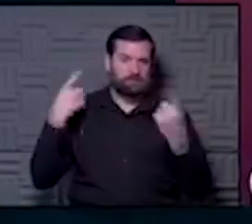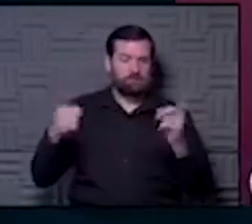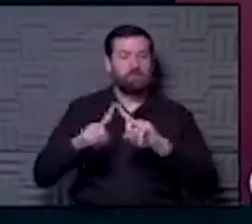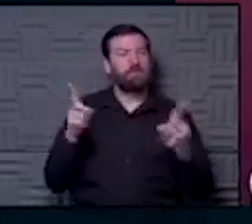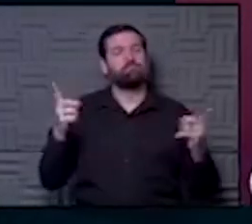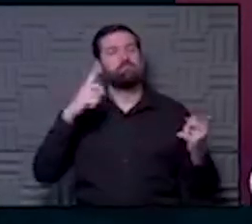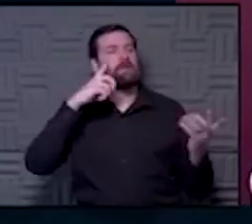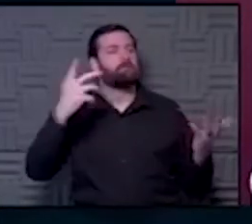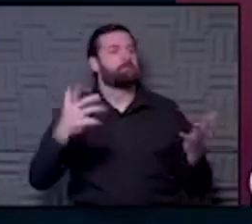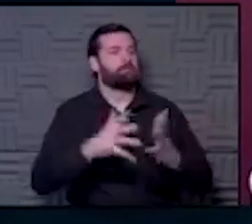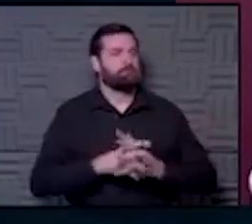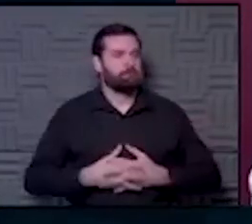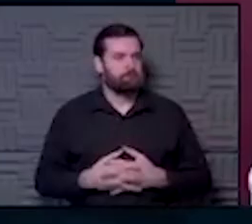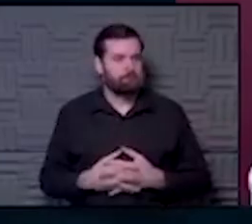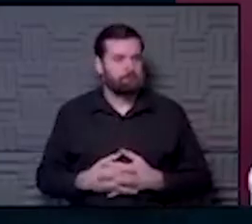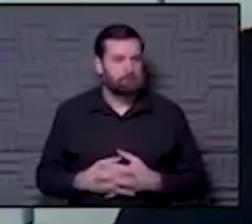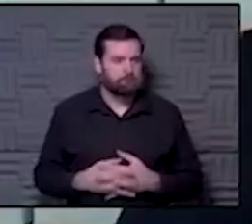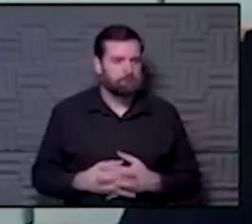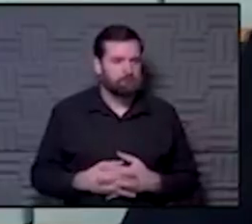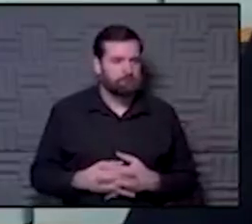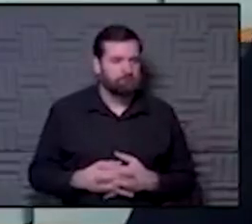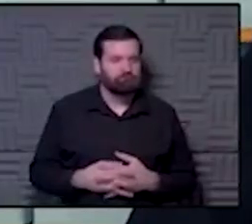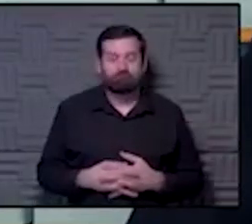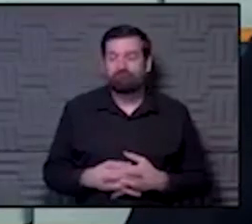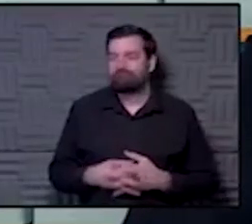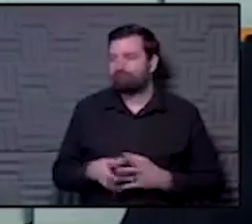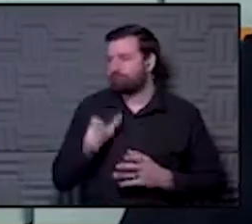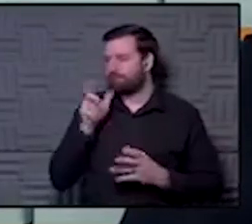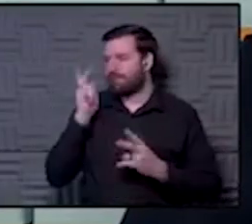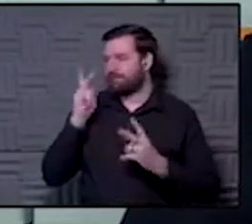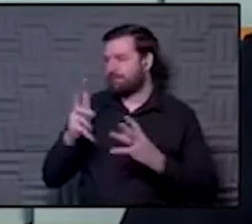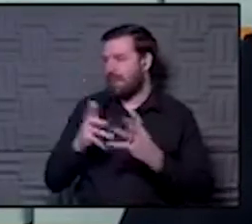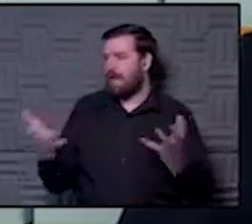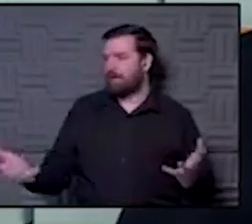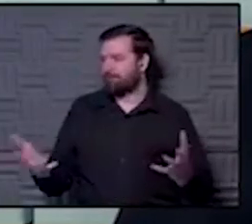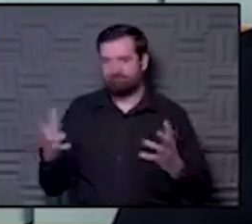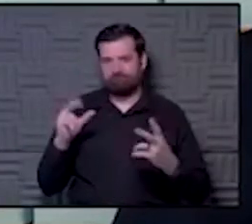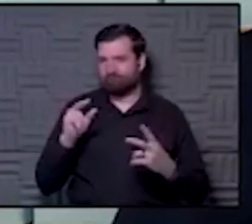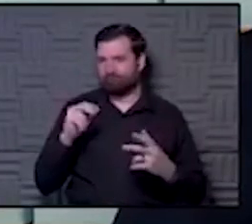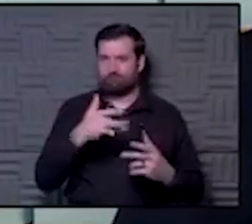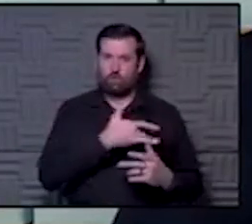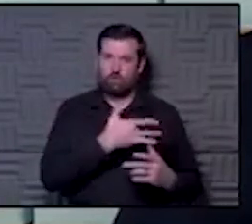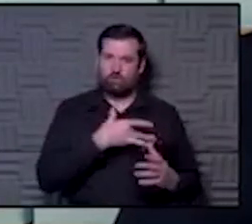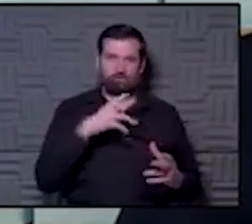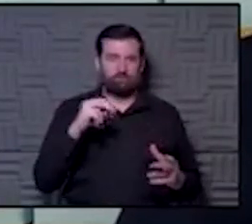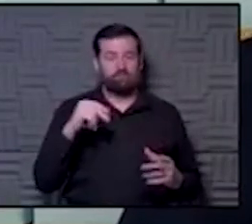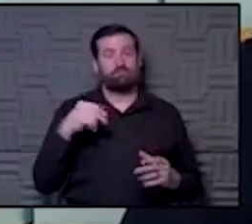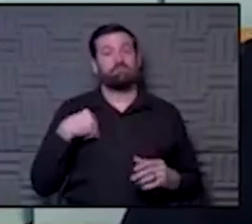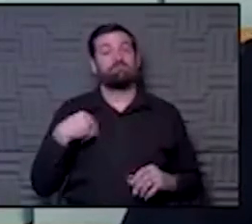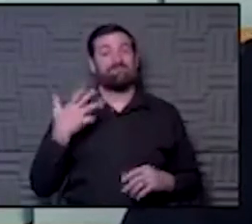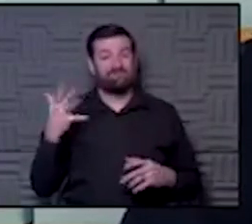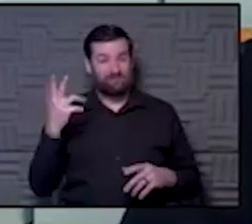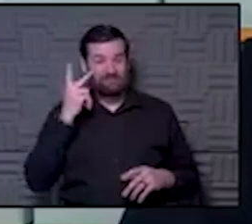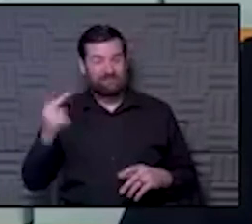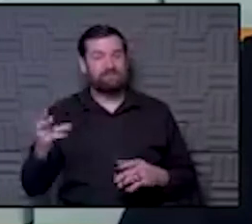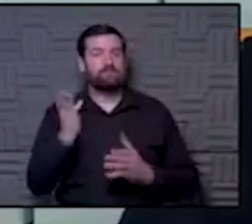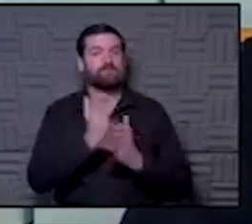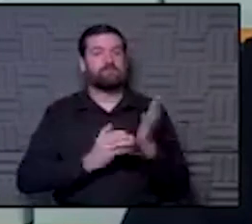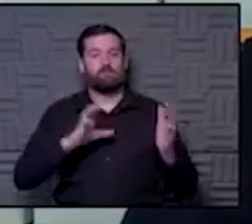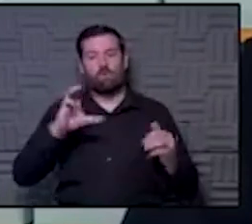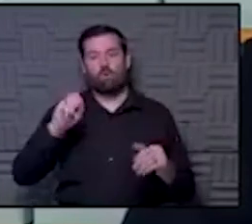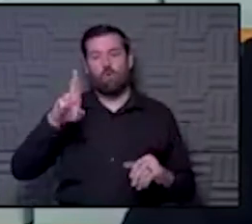what do you think about that? We've not seen a lot of long-term heart complications. We have seen some coronary artery